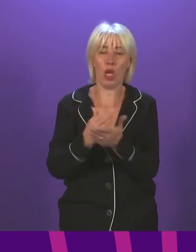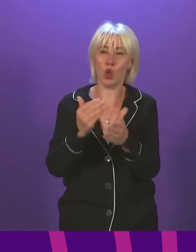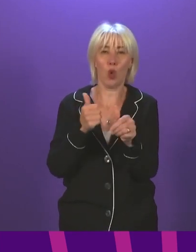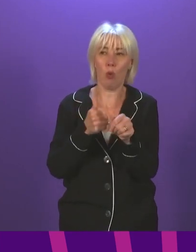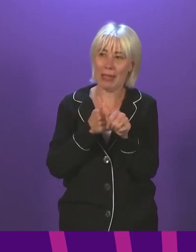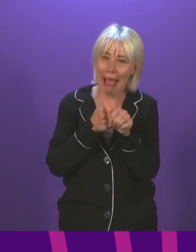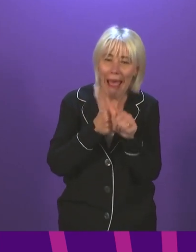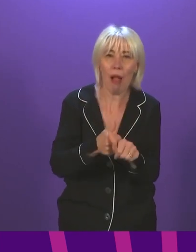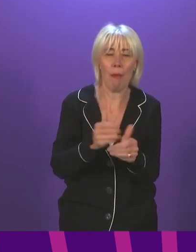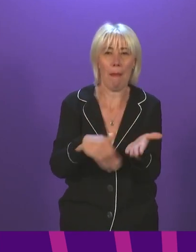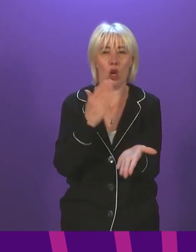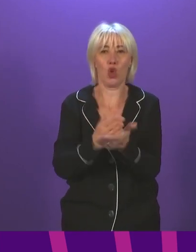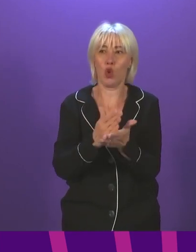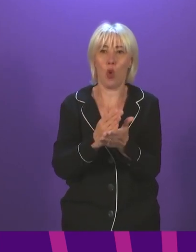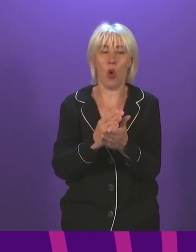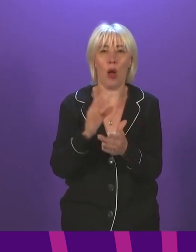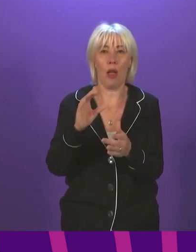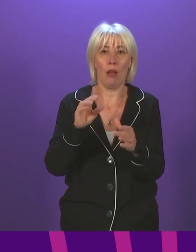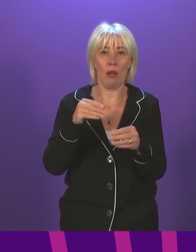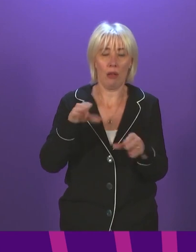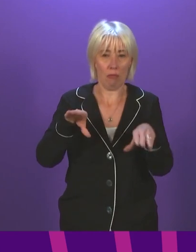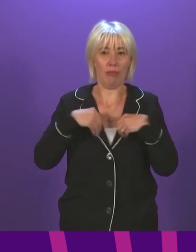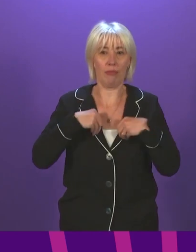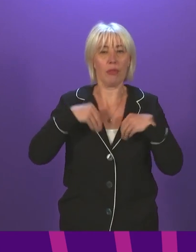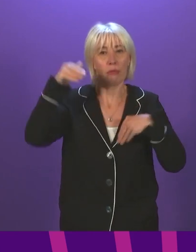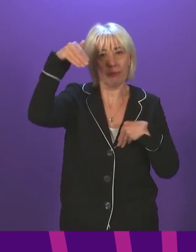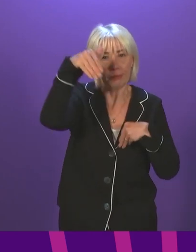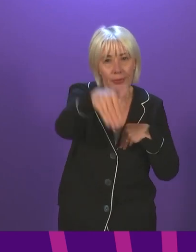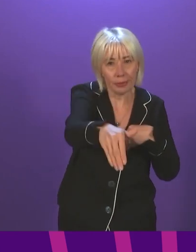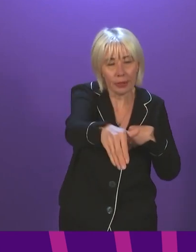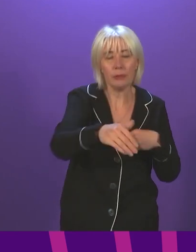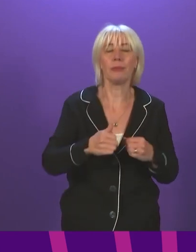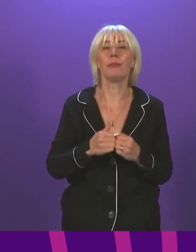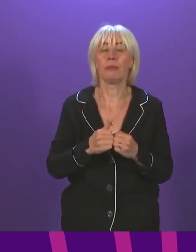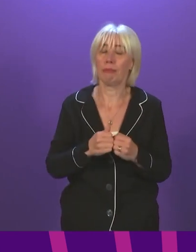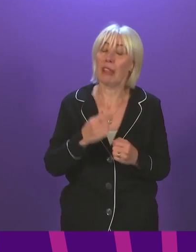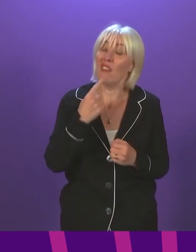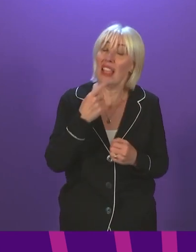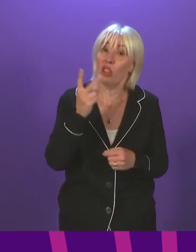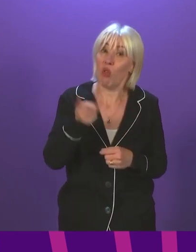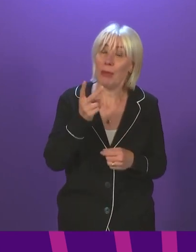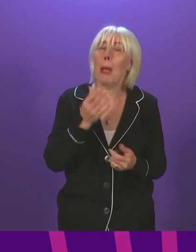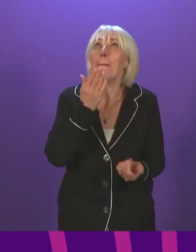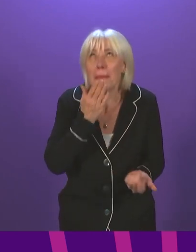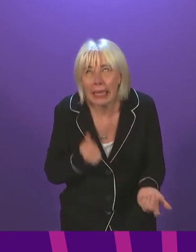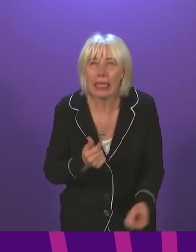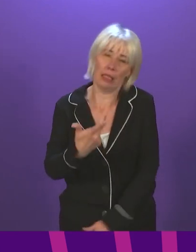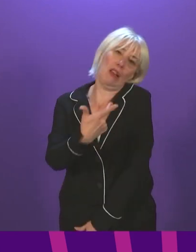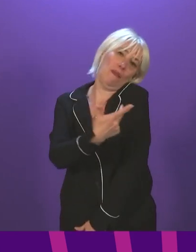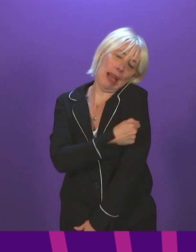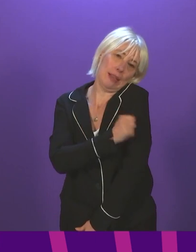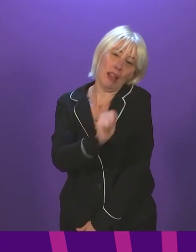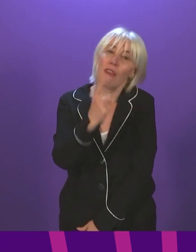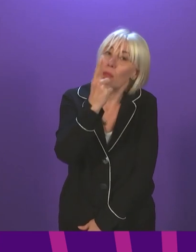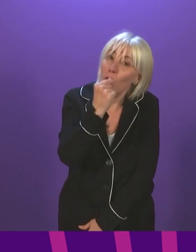ensure that we keep infections on a downward track. Firstly, as I've already been talking extensively about, please get vaccinated if you are